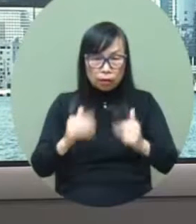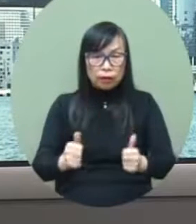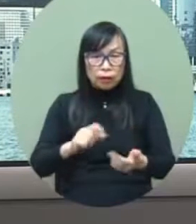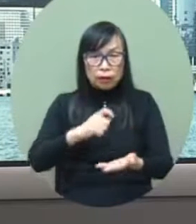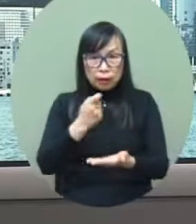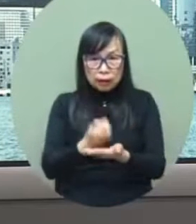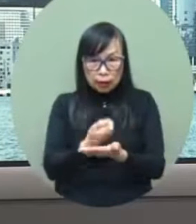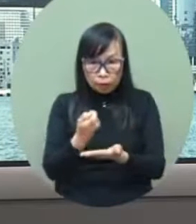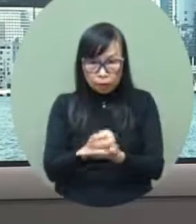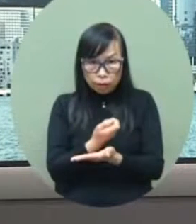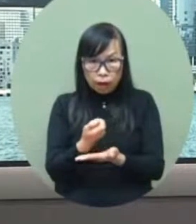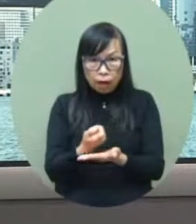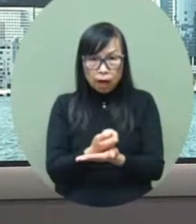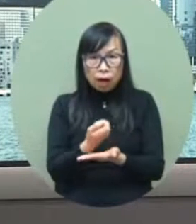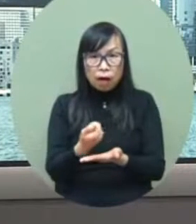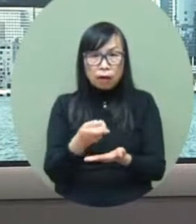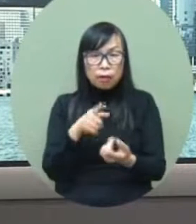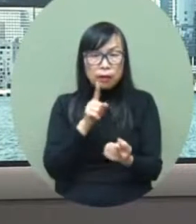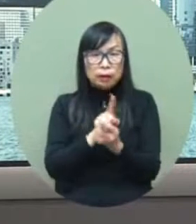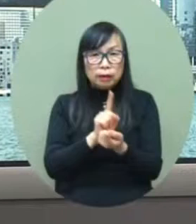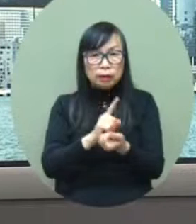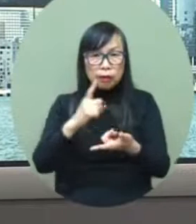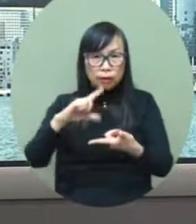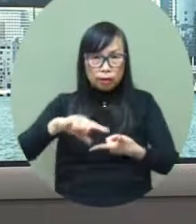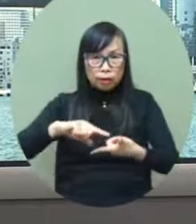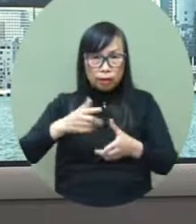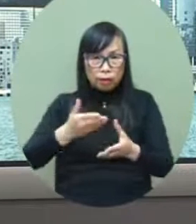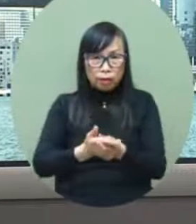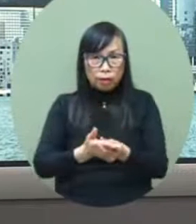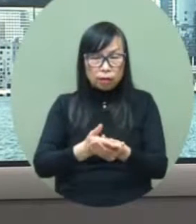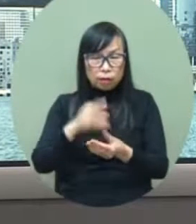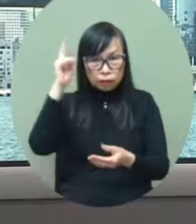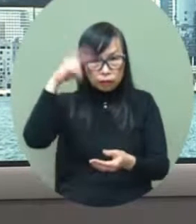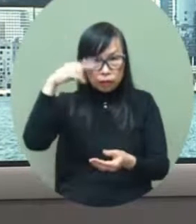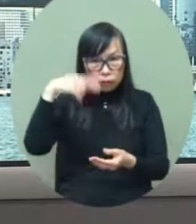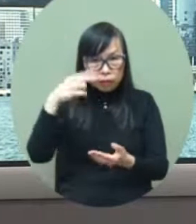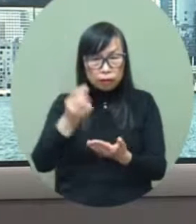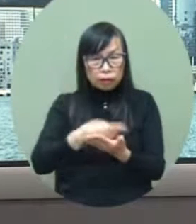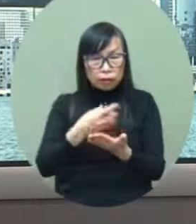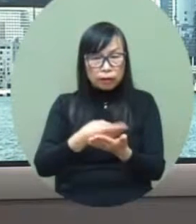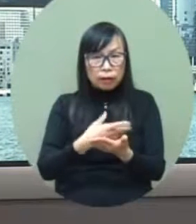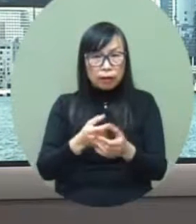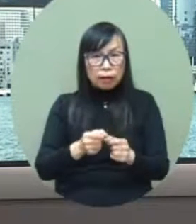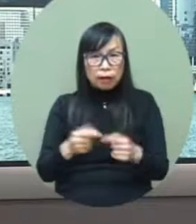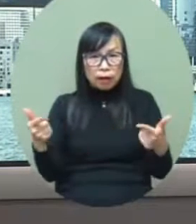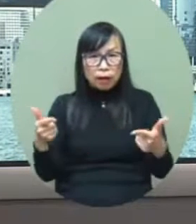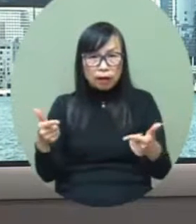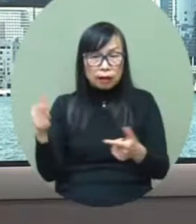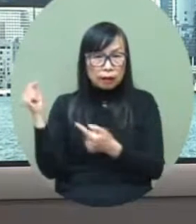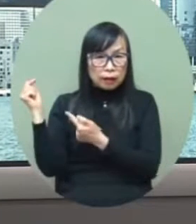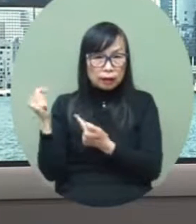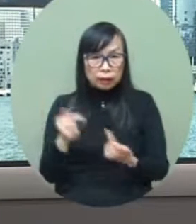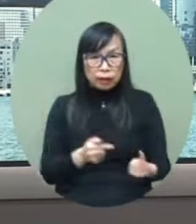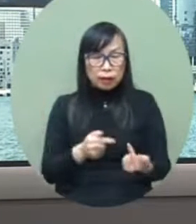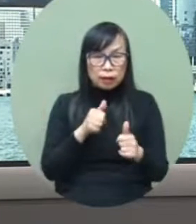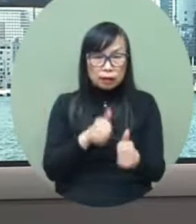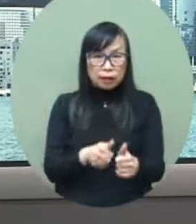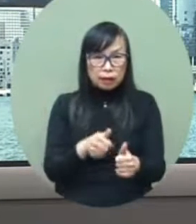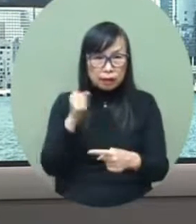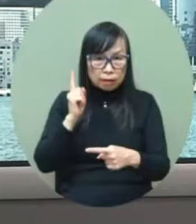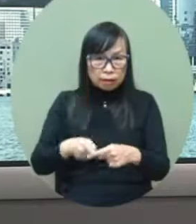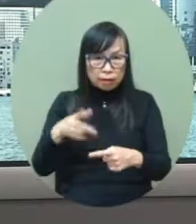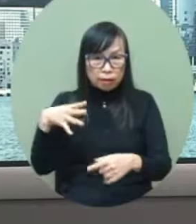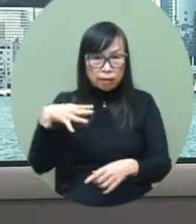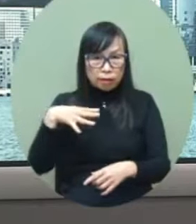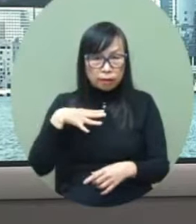normalcy full return to normalcy and we're going to regularize